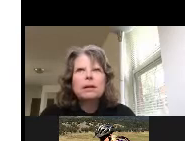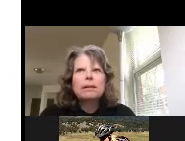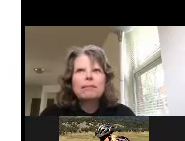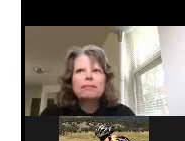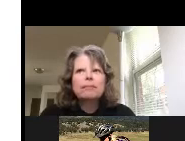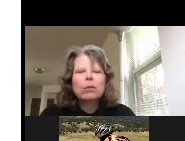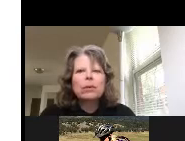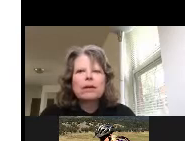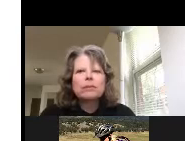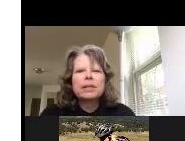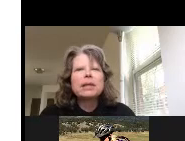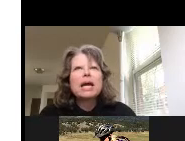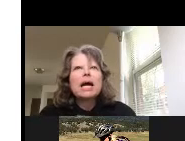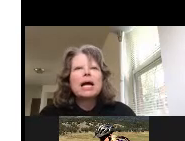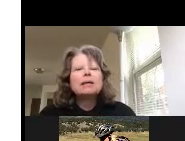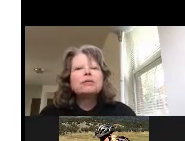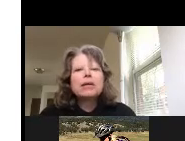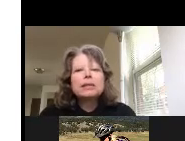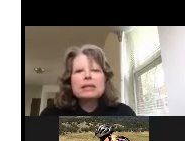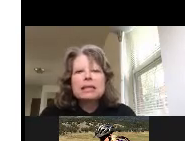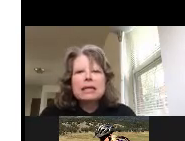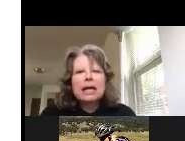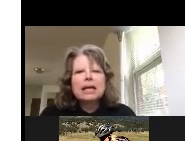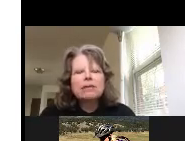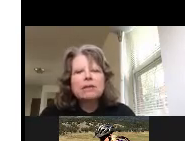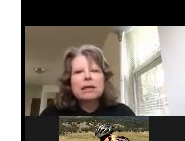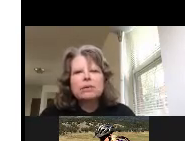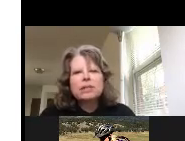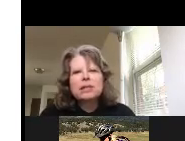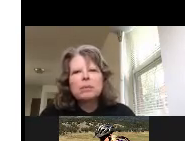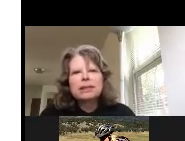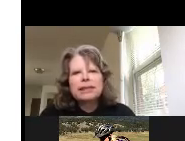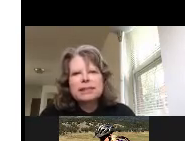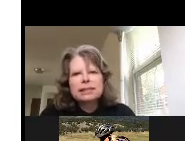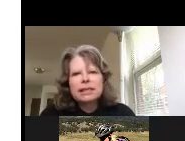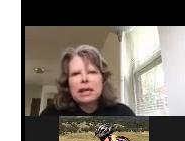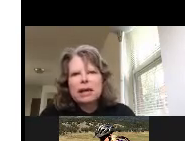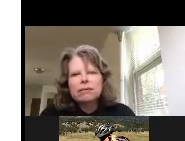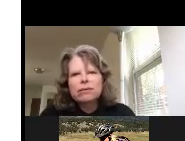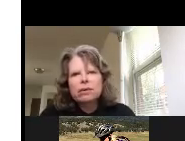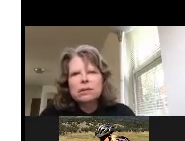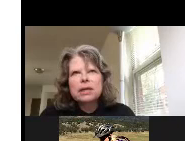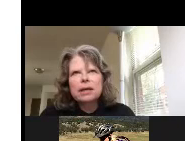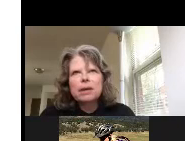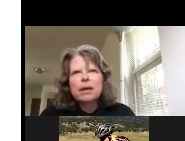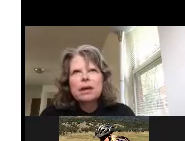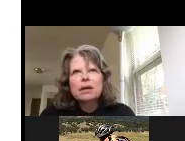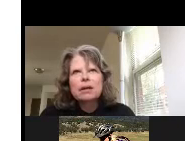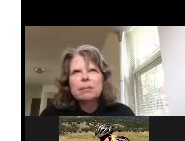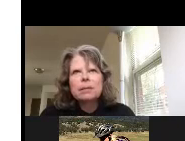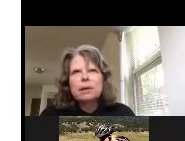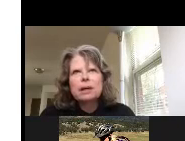haven't been yeah where we haven't been i am i think i haven't i used to keep a list and i haven't for a long time